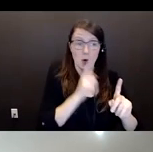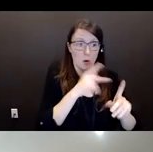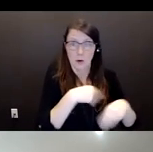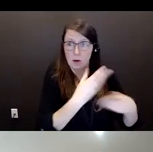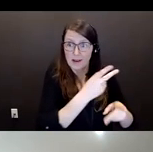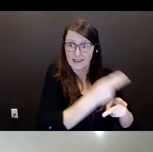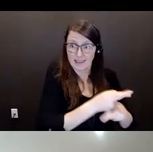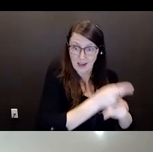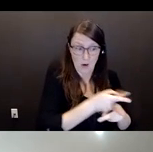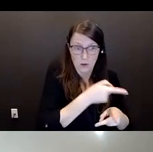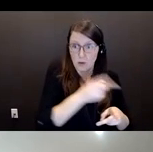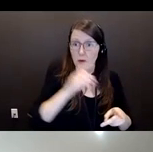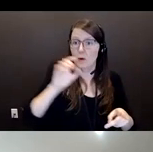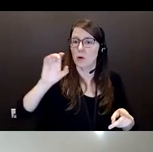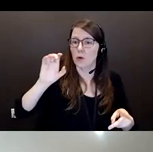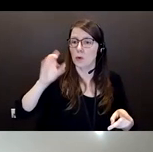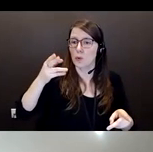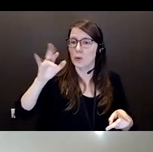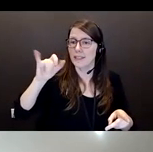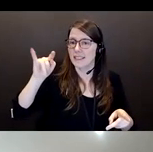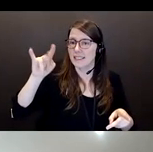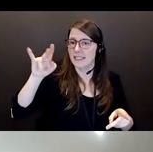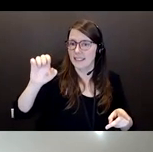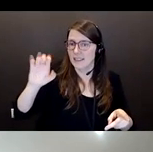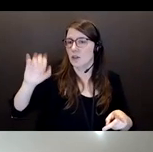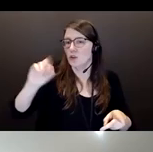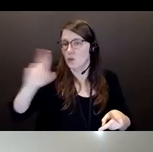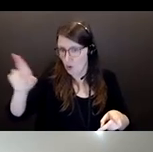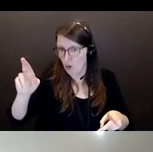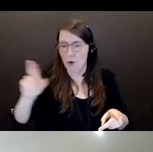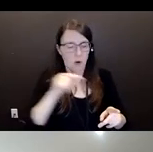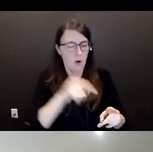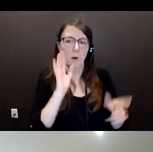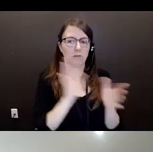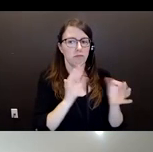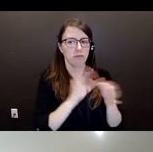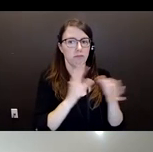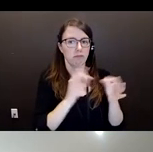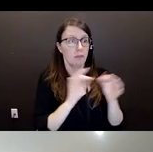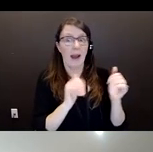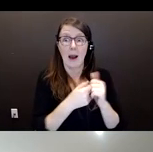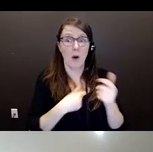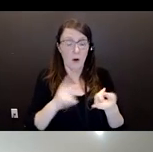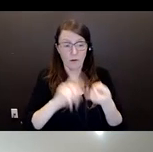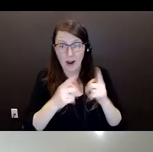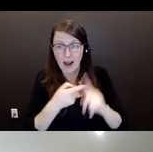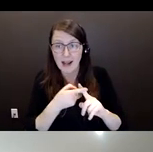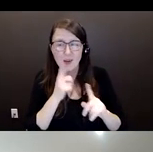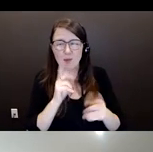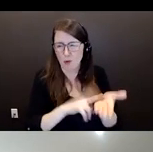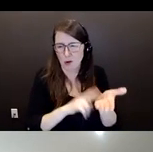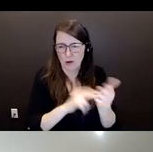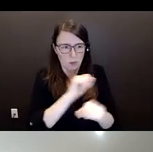join us after Martin's presentation, who will share how Ethel was defrauded by a contractor and friend and how it negatively